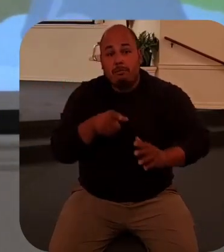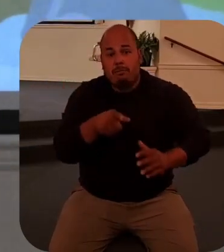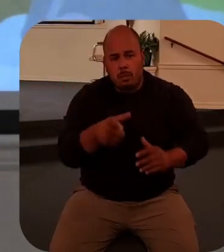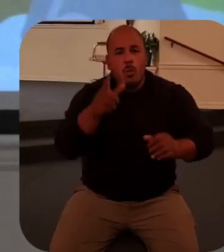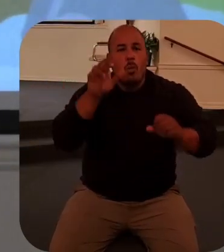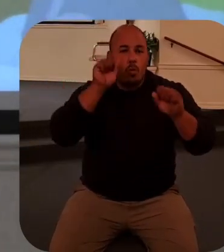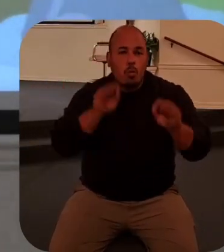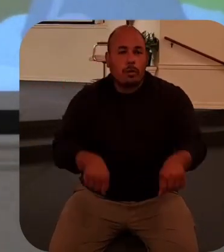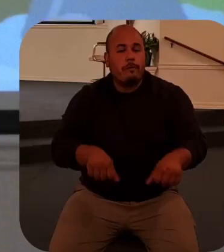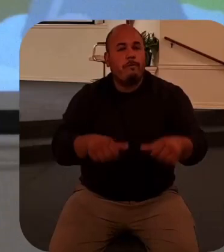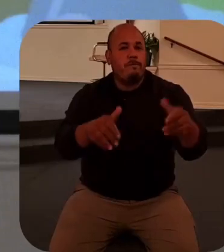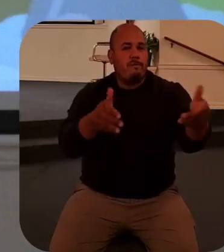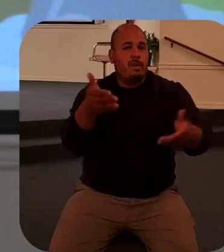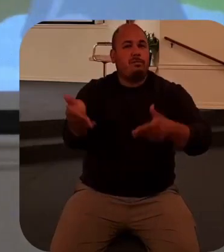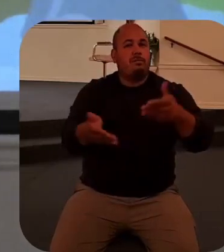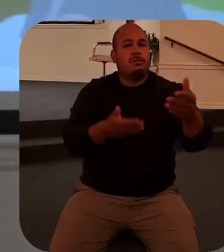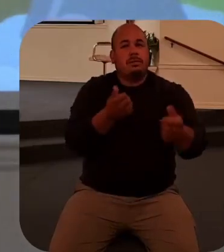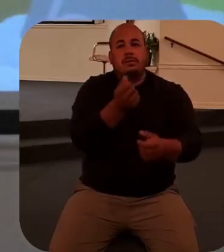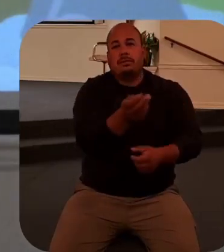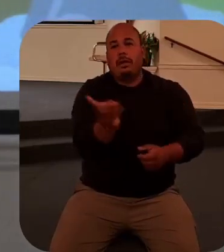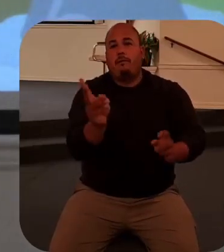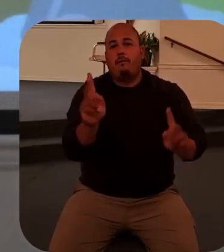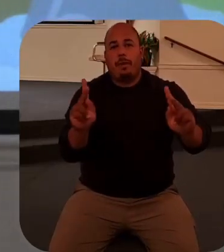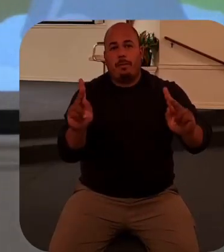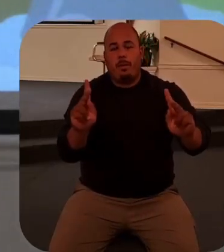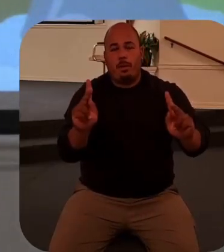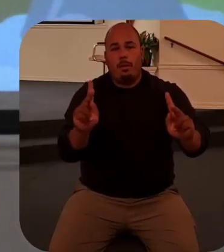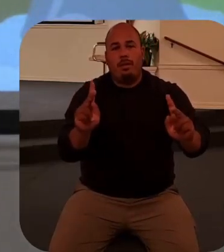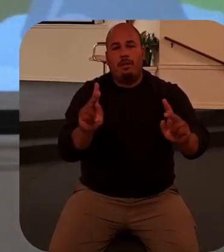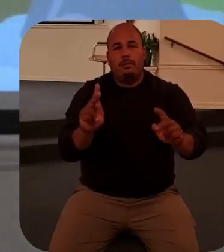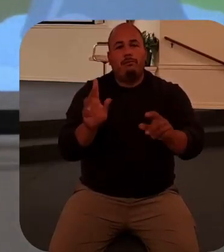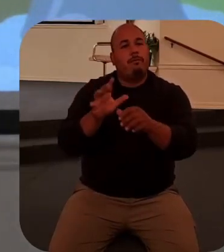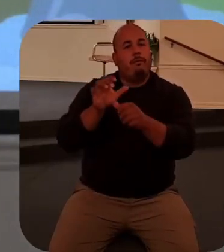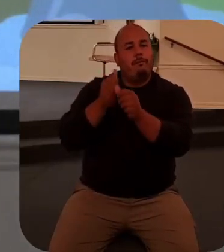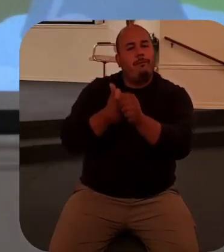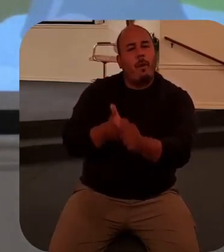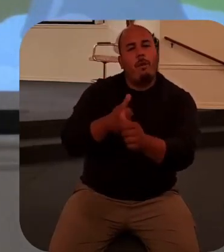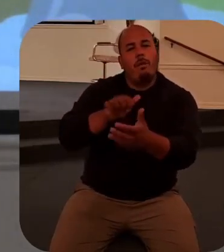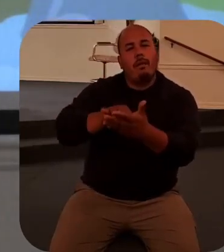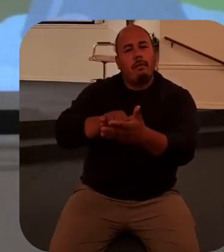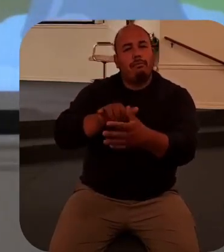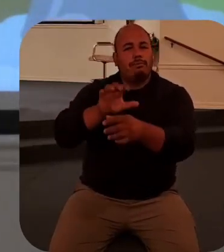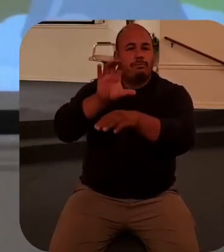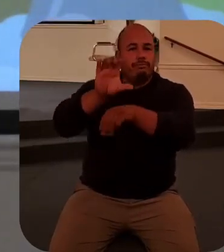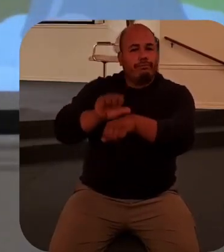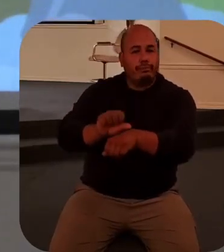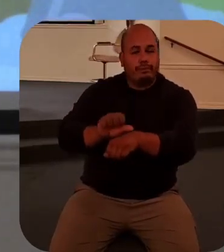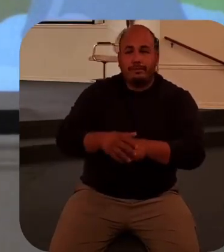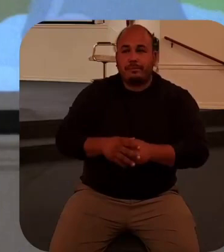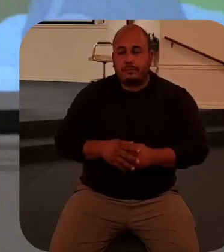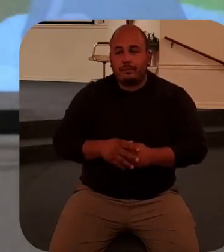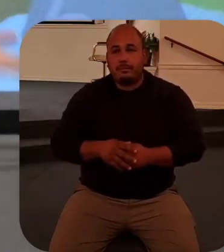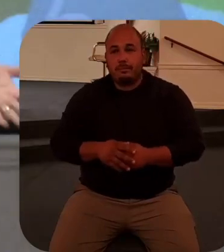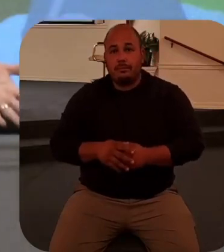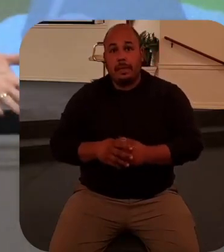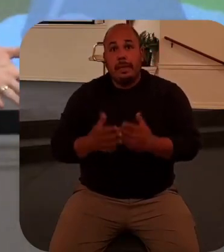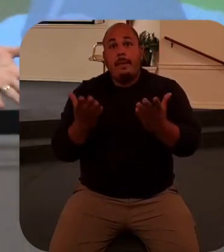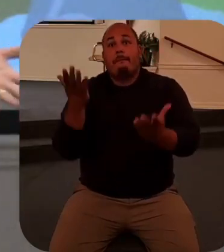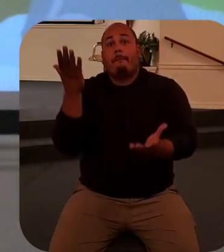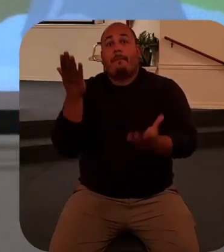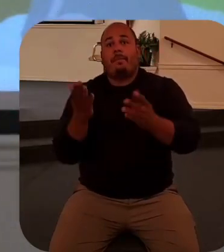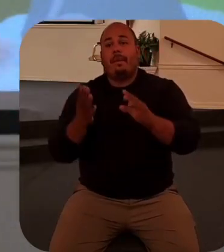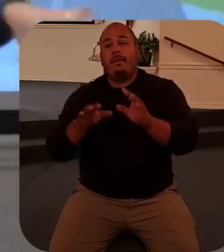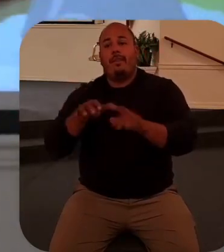do the wailing the traditional customary wailing so maybe the show they put on for pay